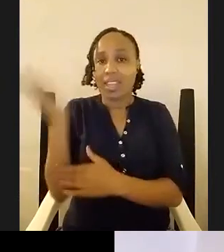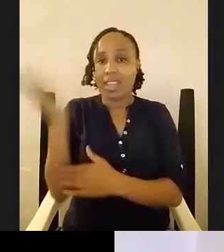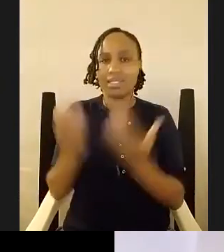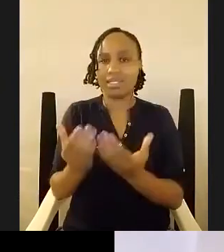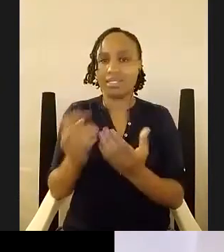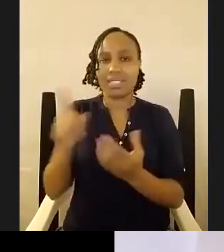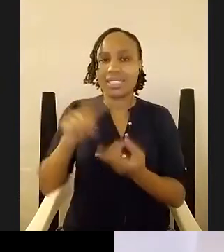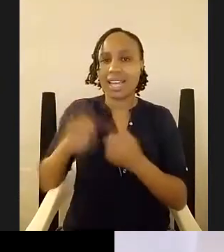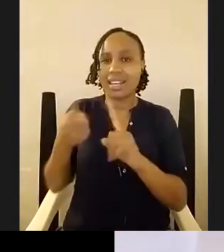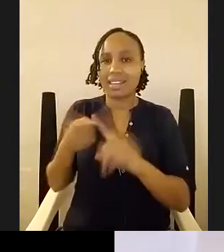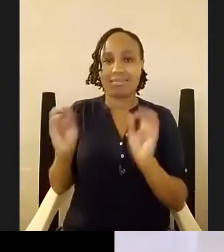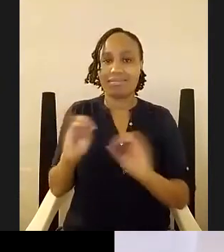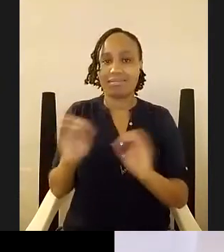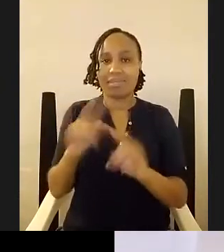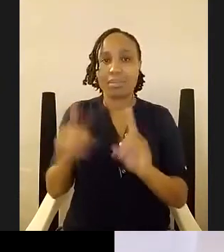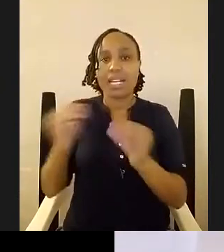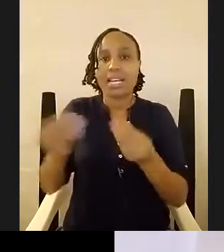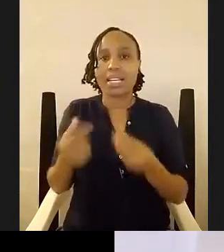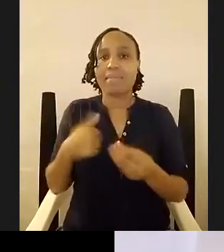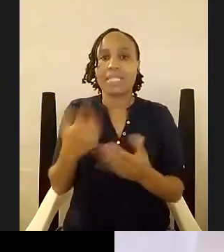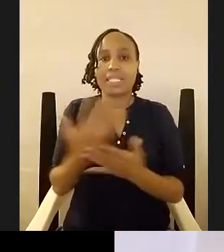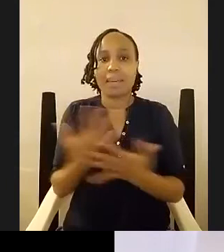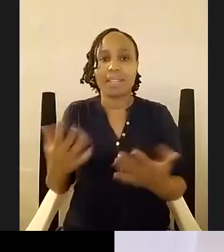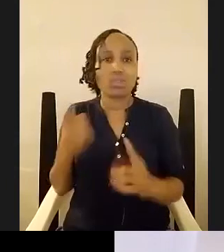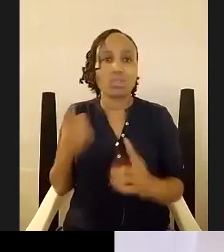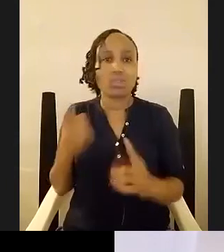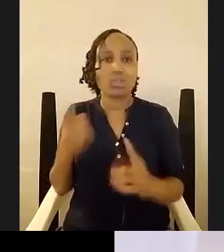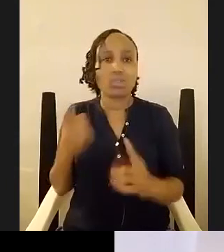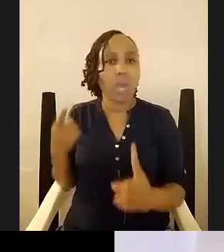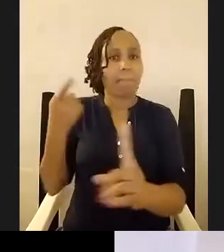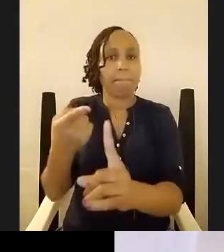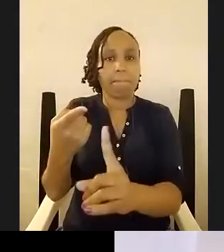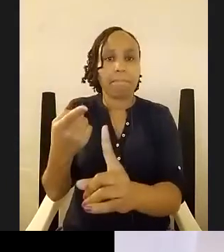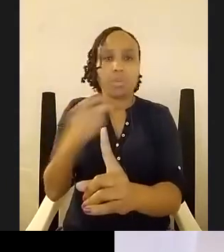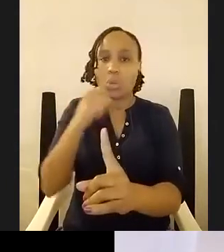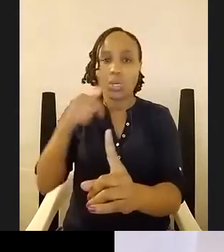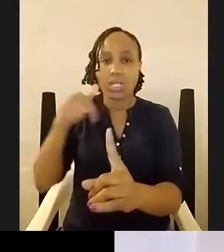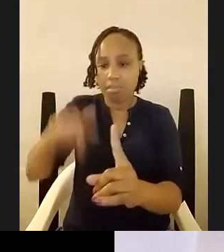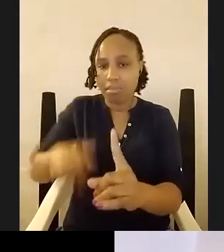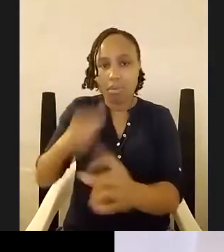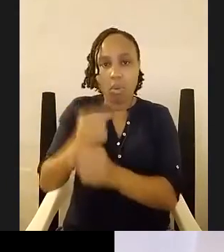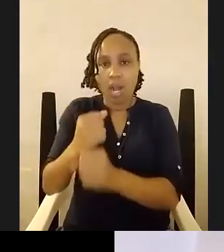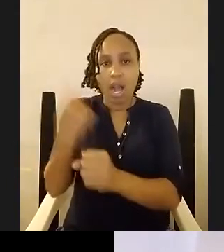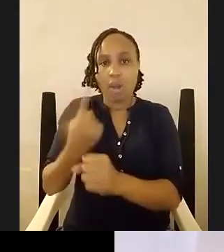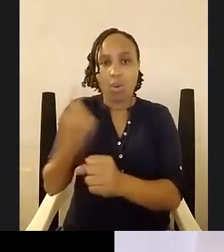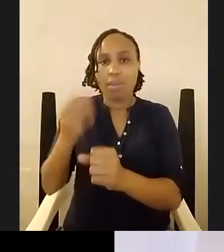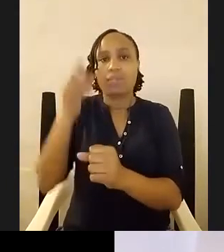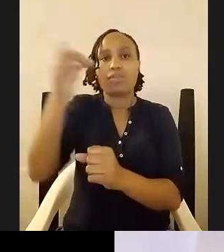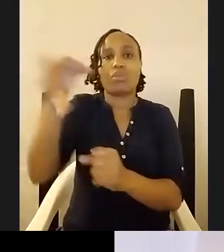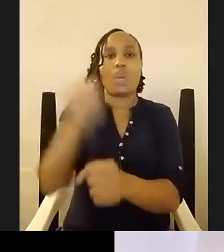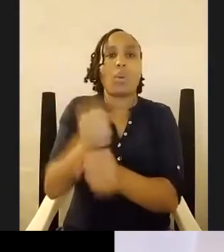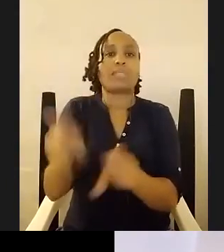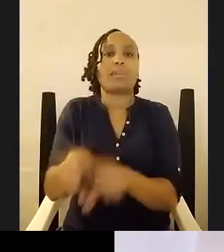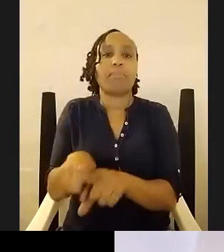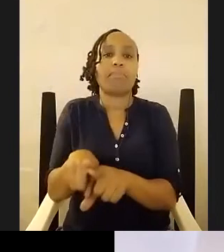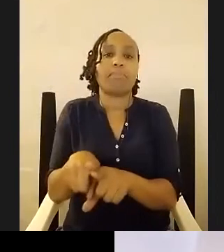gives me something to aim for not only my present work but future works um and i'm also really really eager